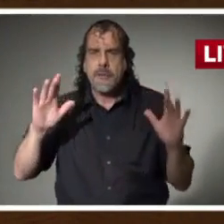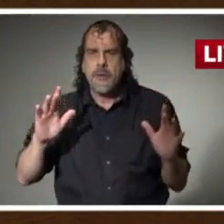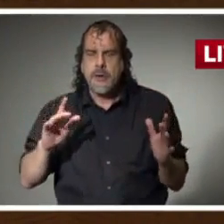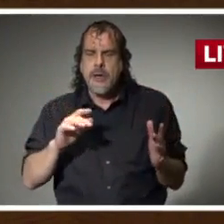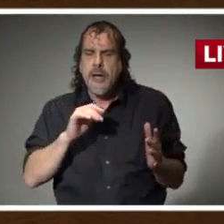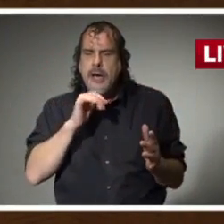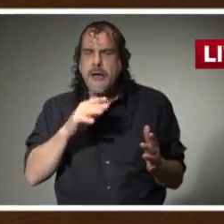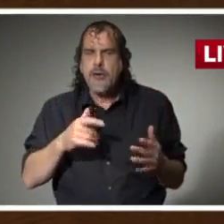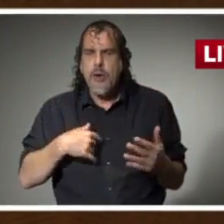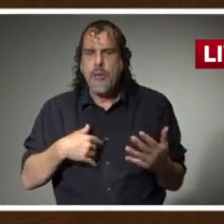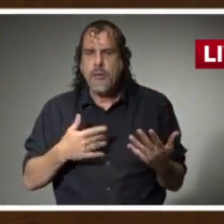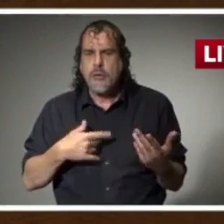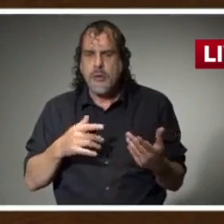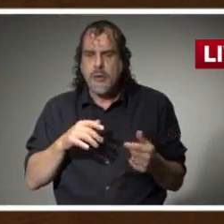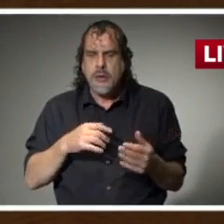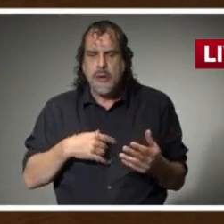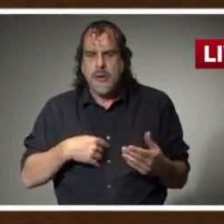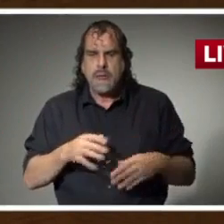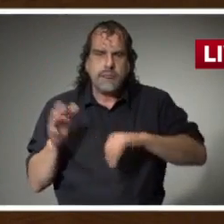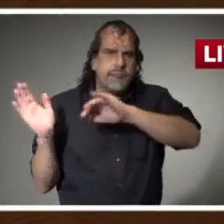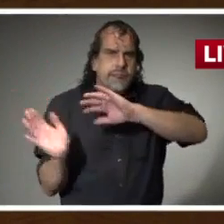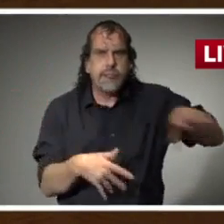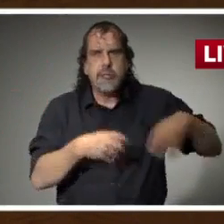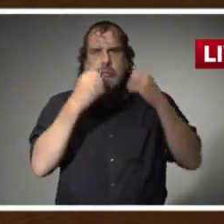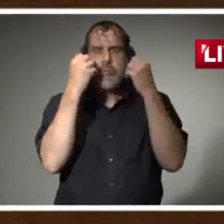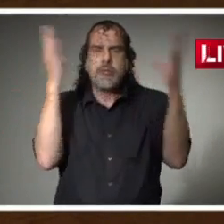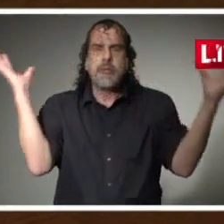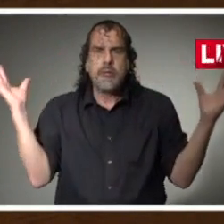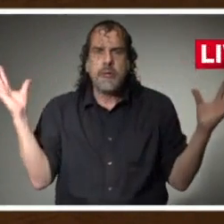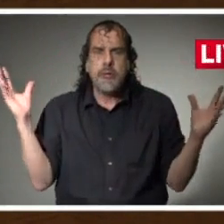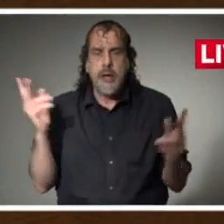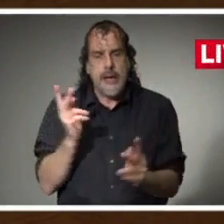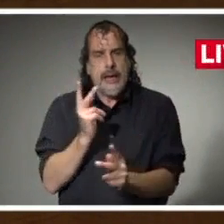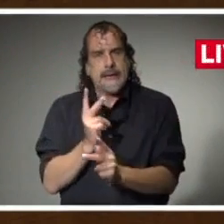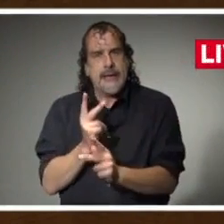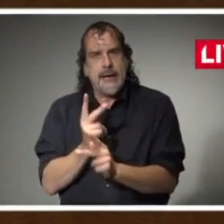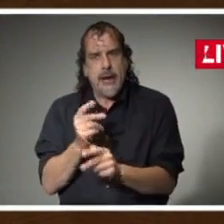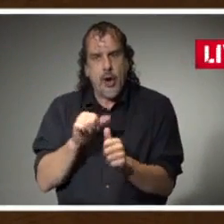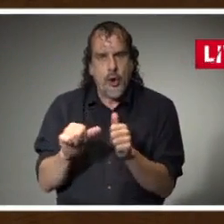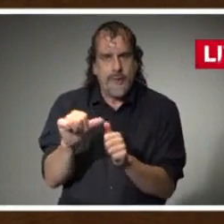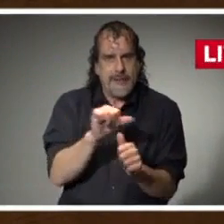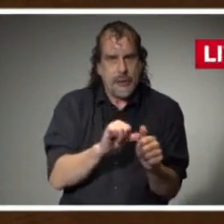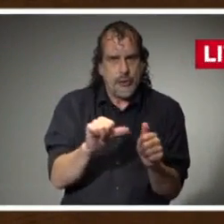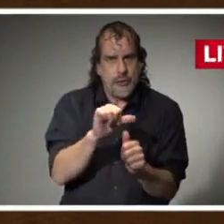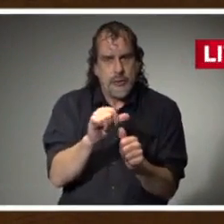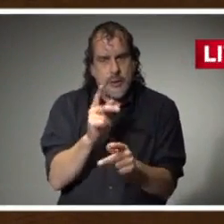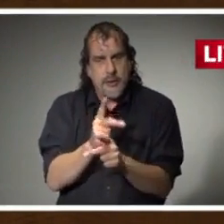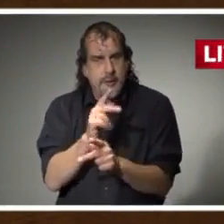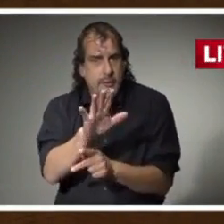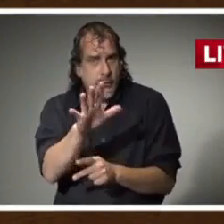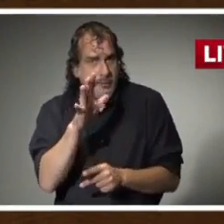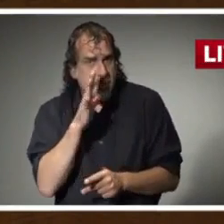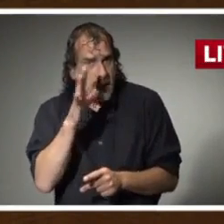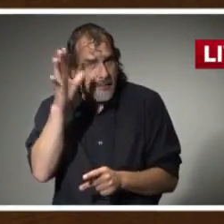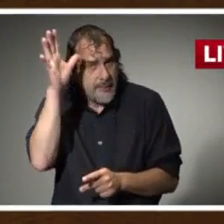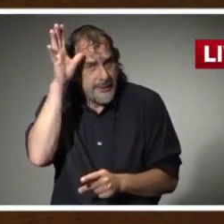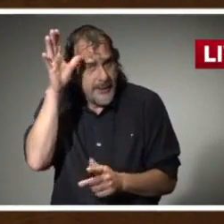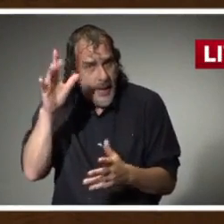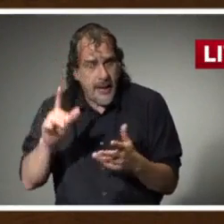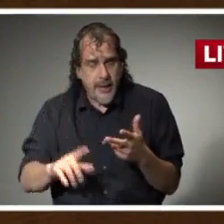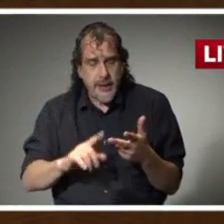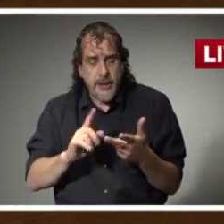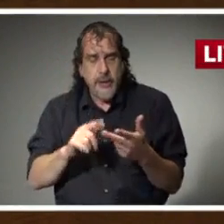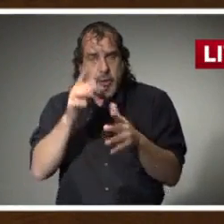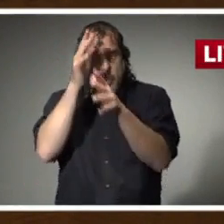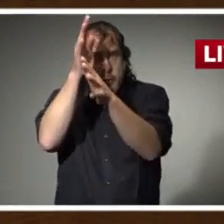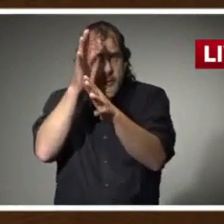do not give in. Take care of one another. Take care of your mom, your dad, your grandmom, your